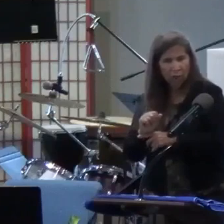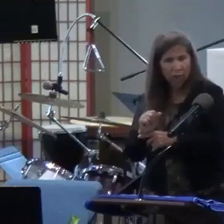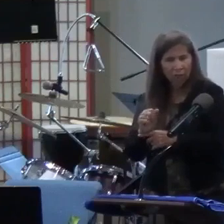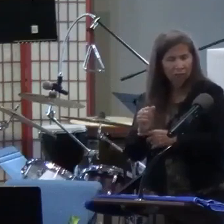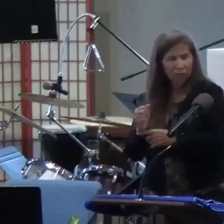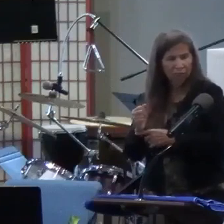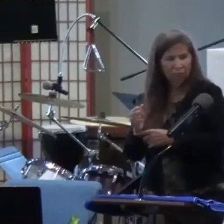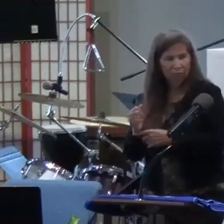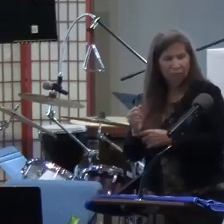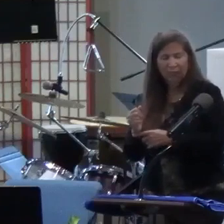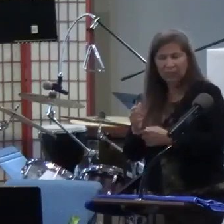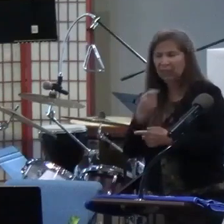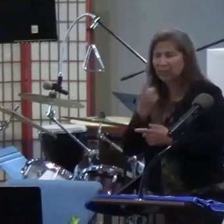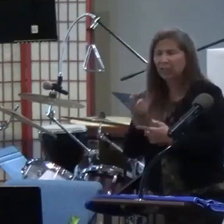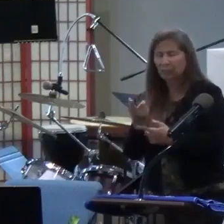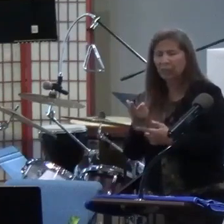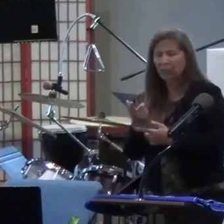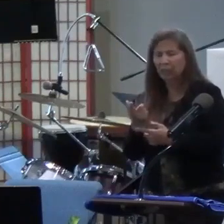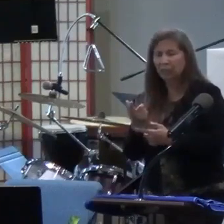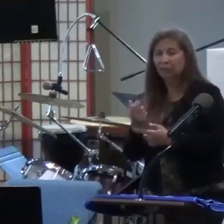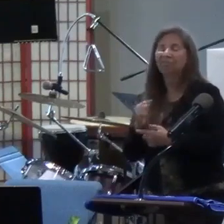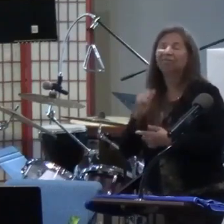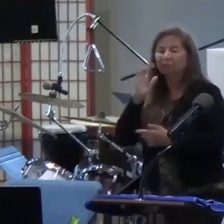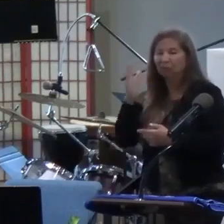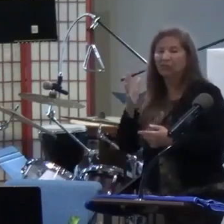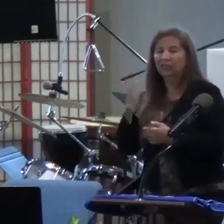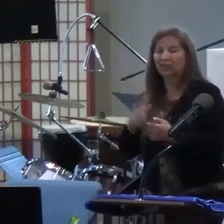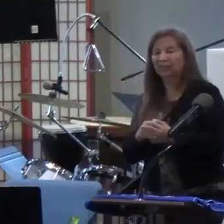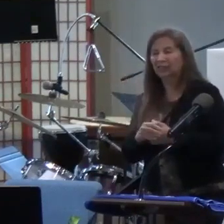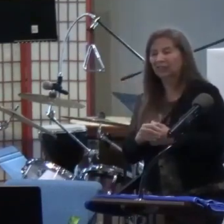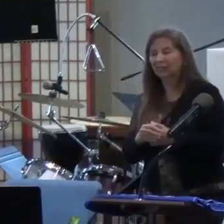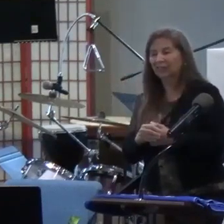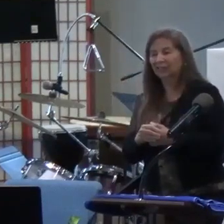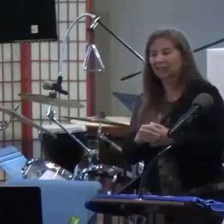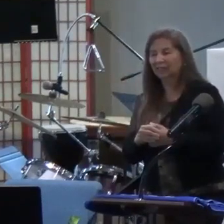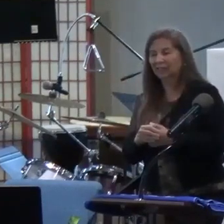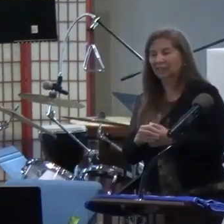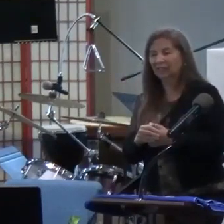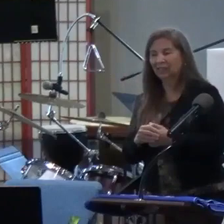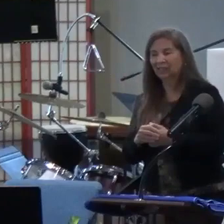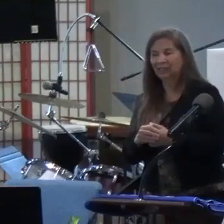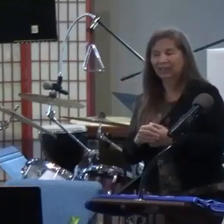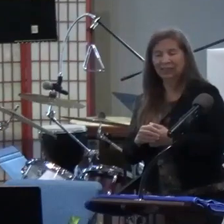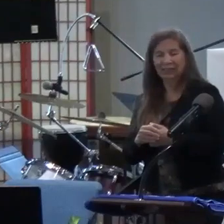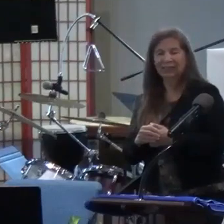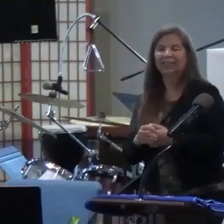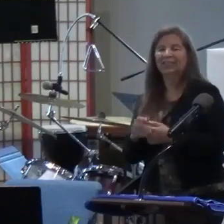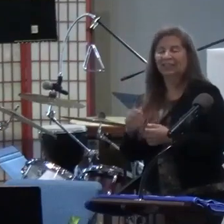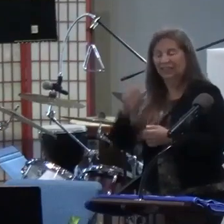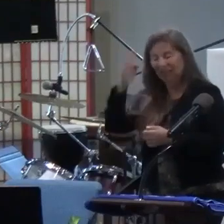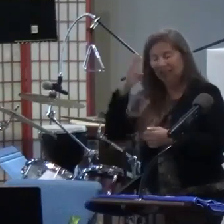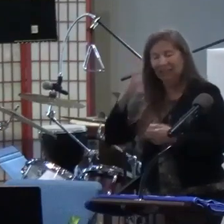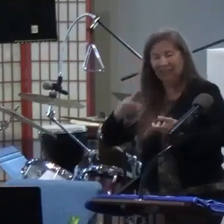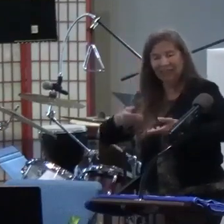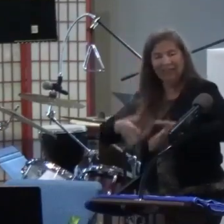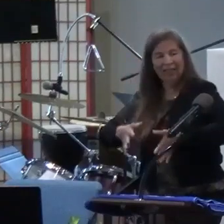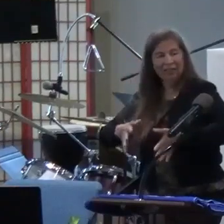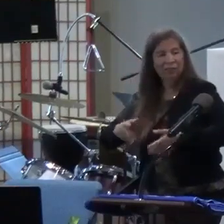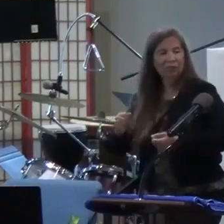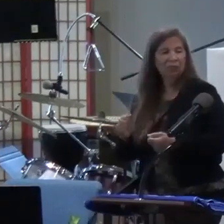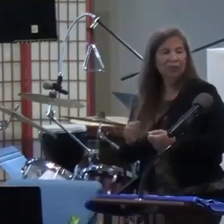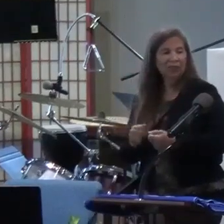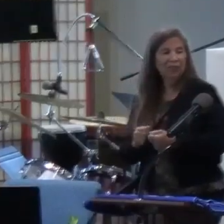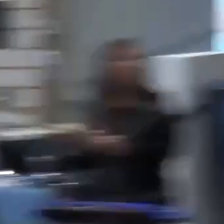You're like, please tell me, Matt. I will. What's that? God let him win. And how about